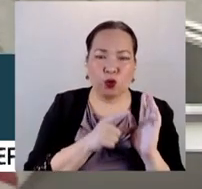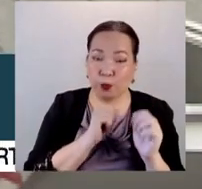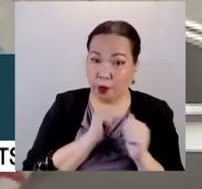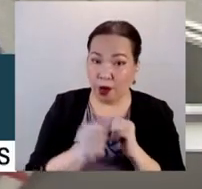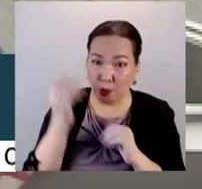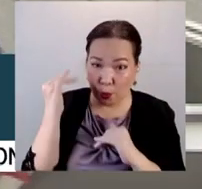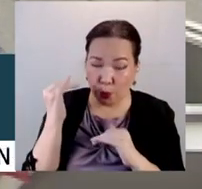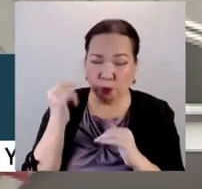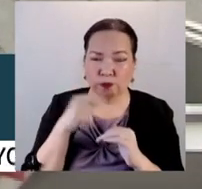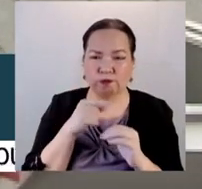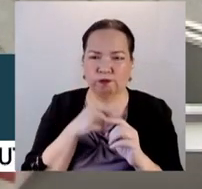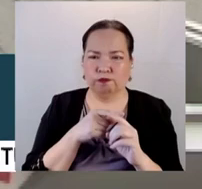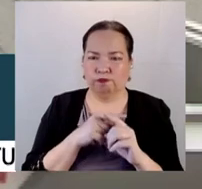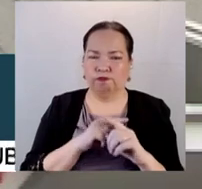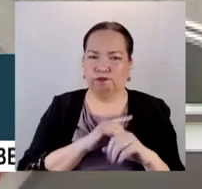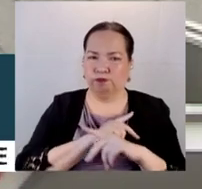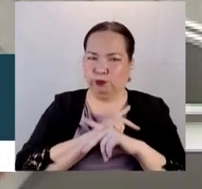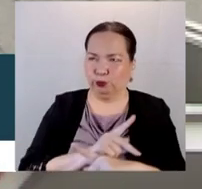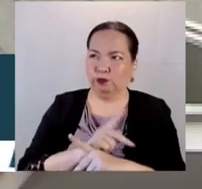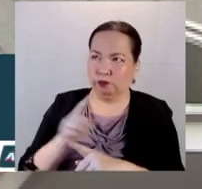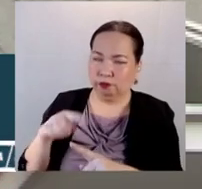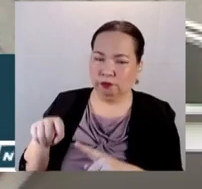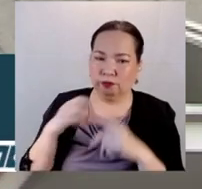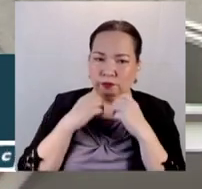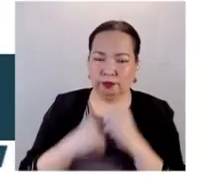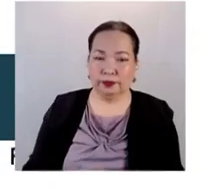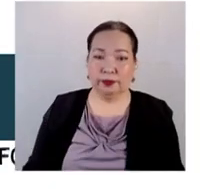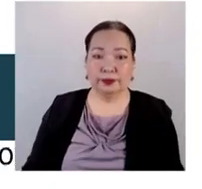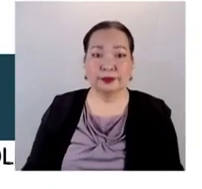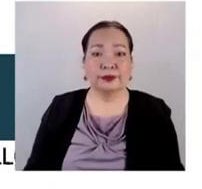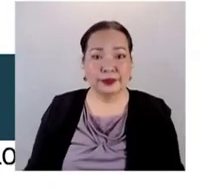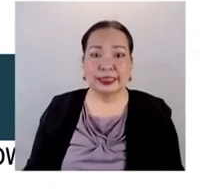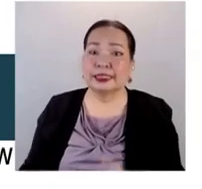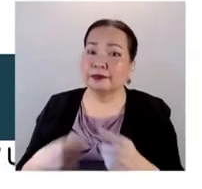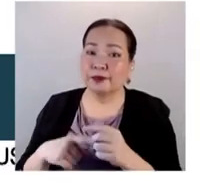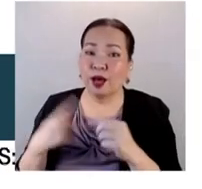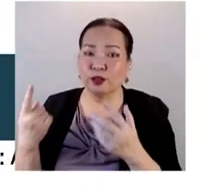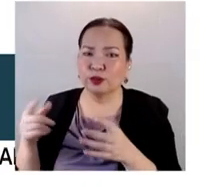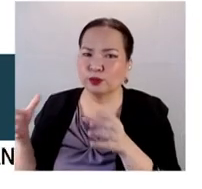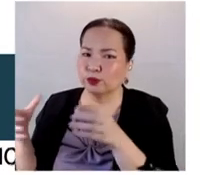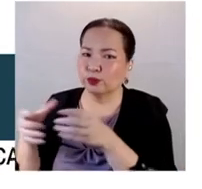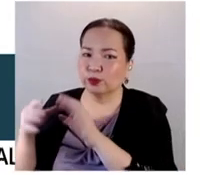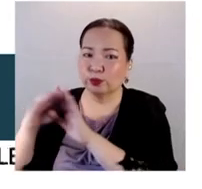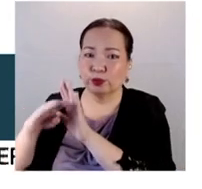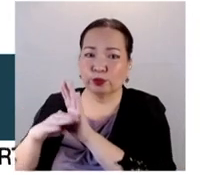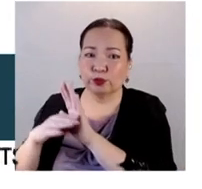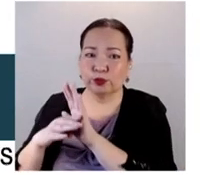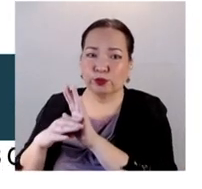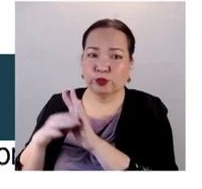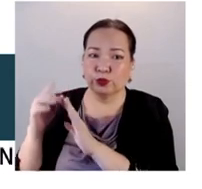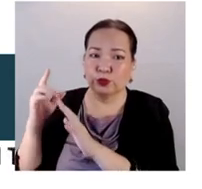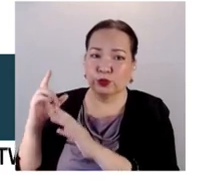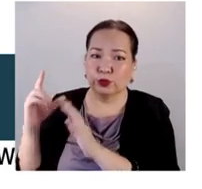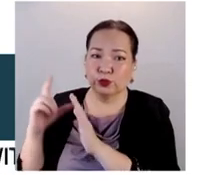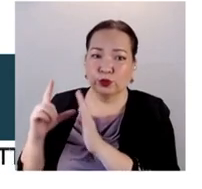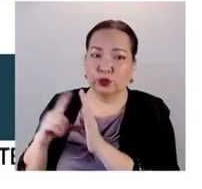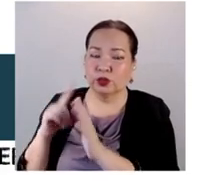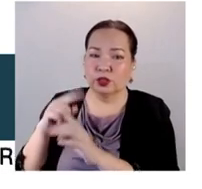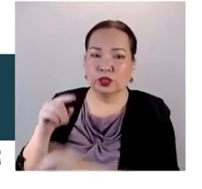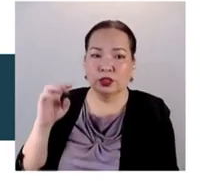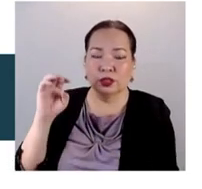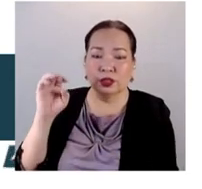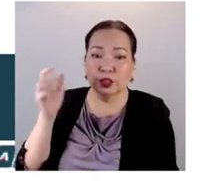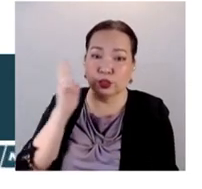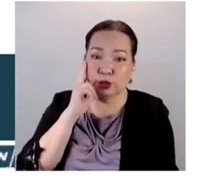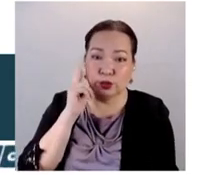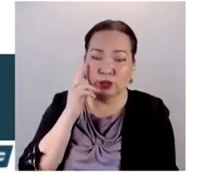basis. What about the party list law? I mean, no less than the former president, former President Duterte, has